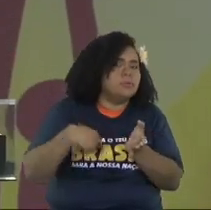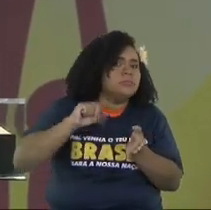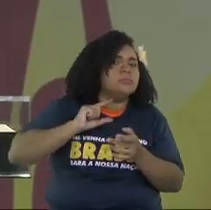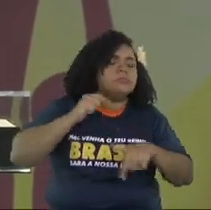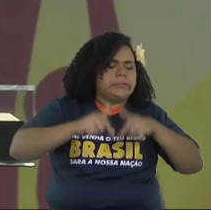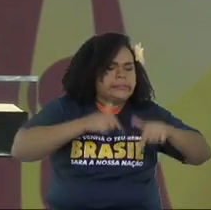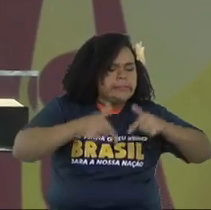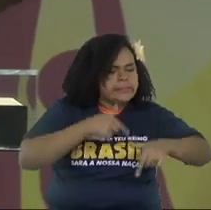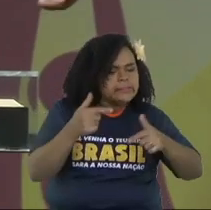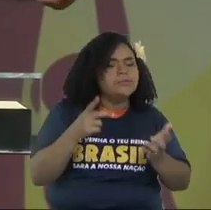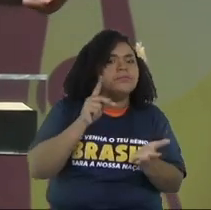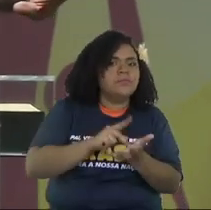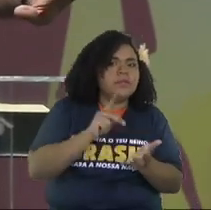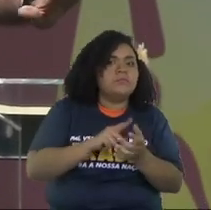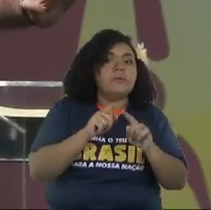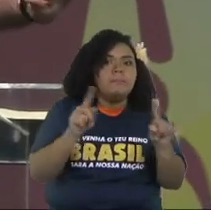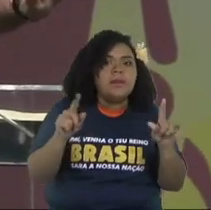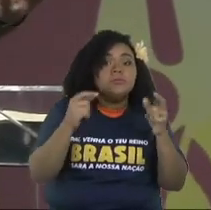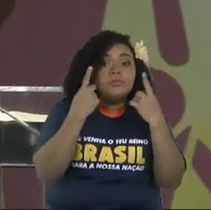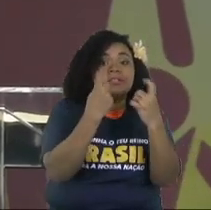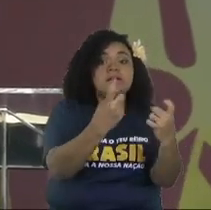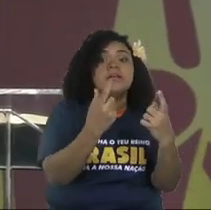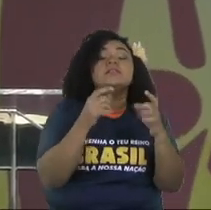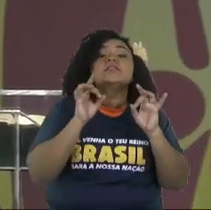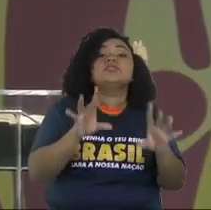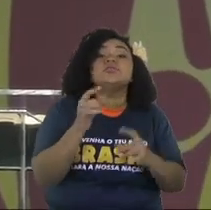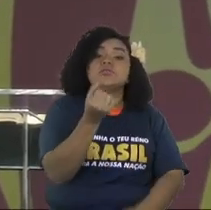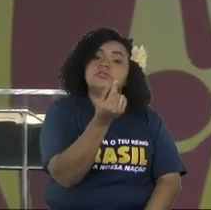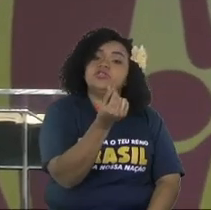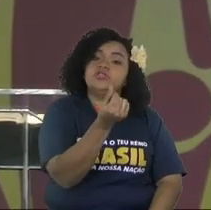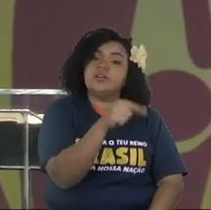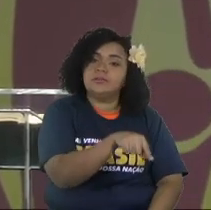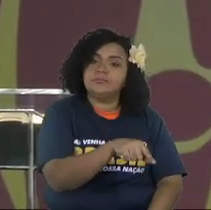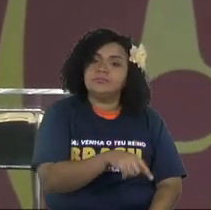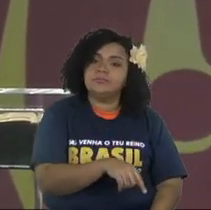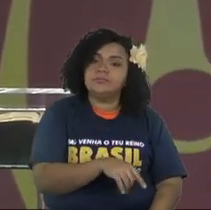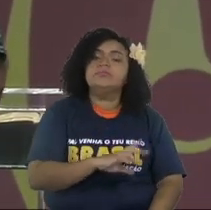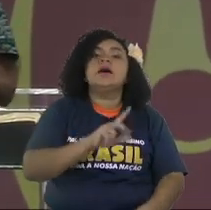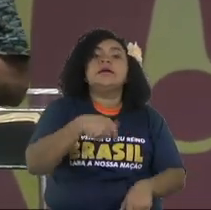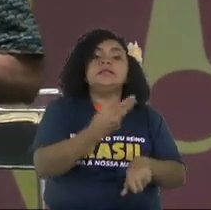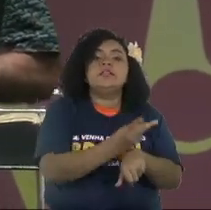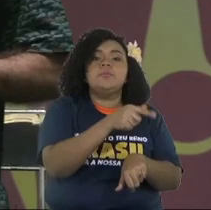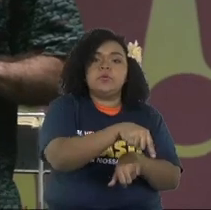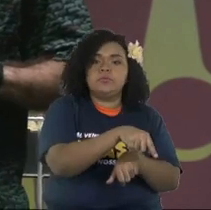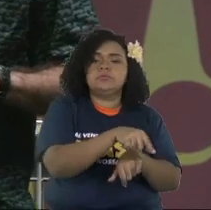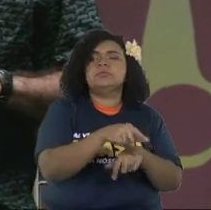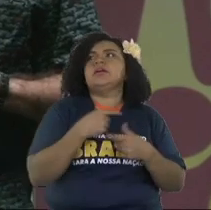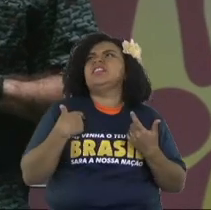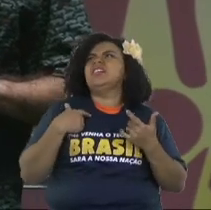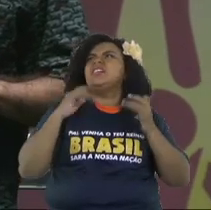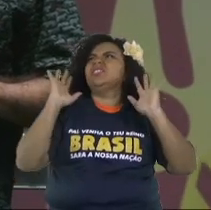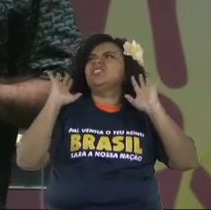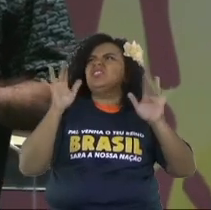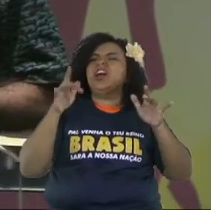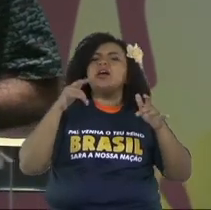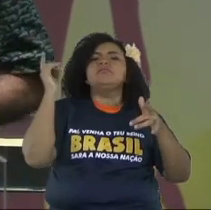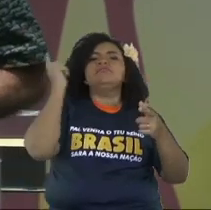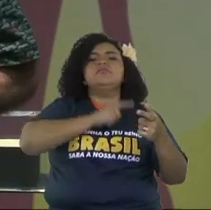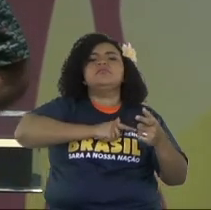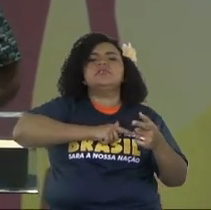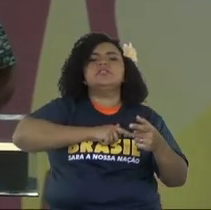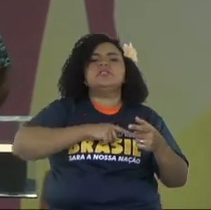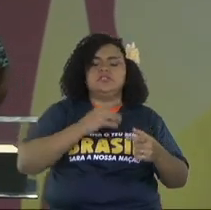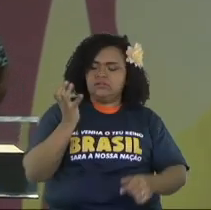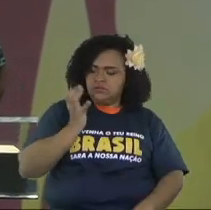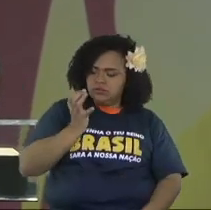worked really hard in the very beginning, but their goal was to get to a level that they were only the ones who just